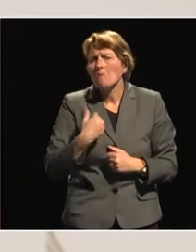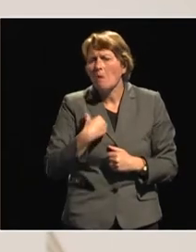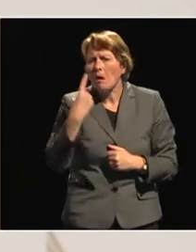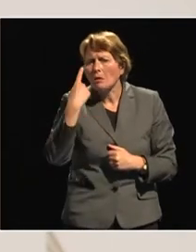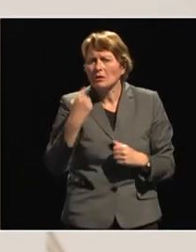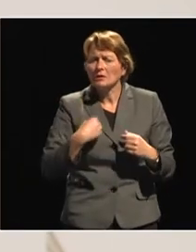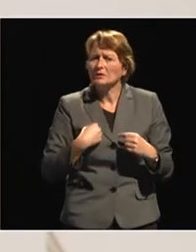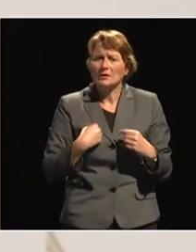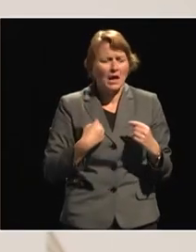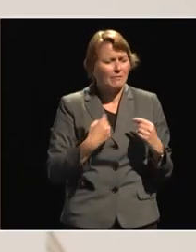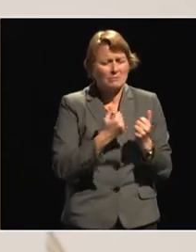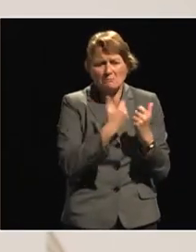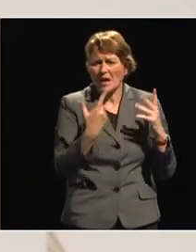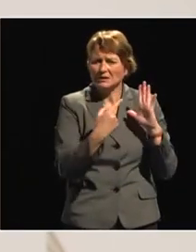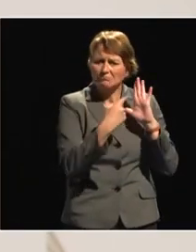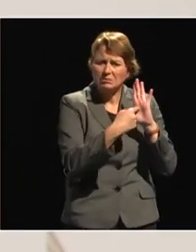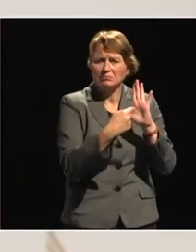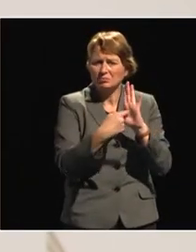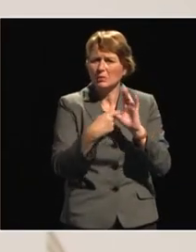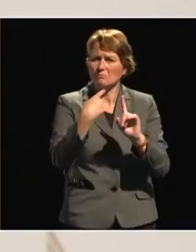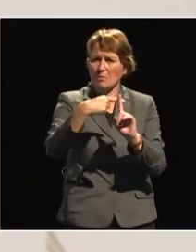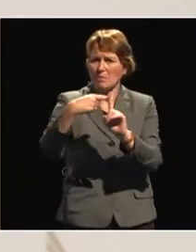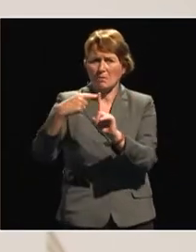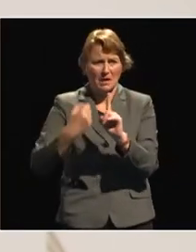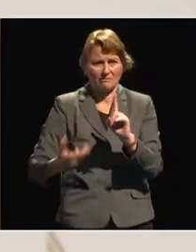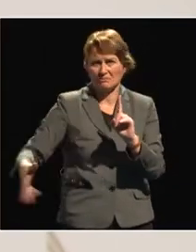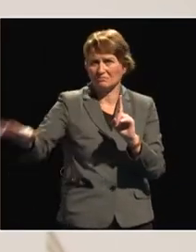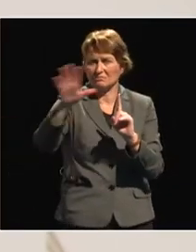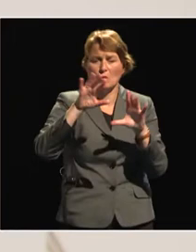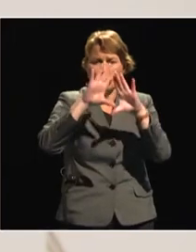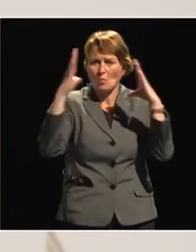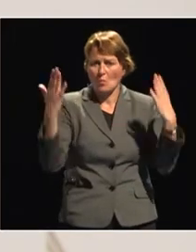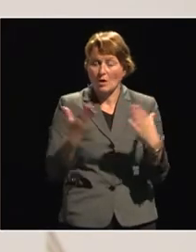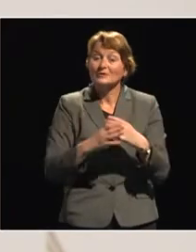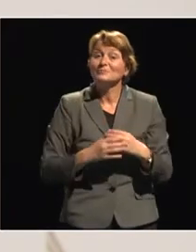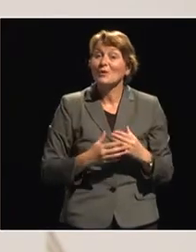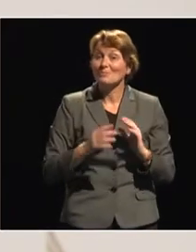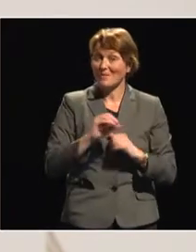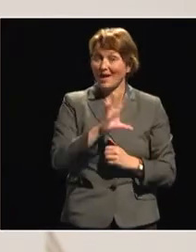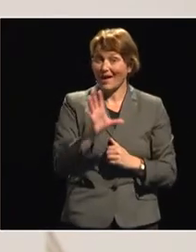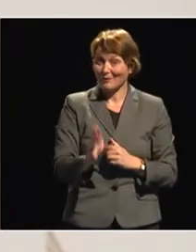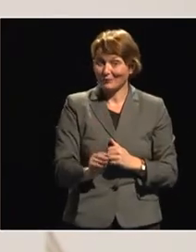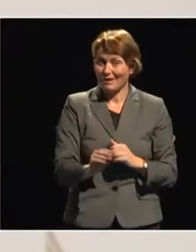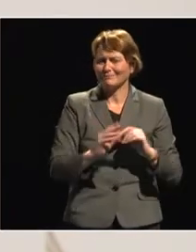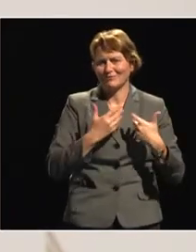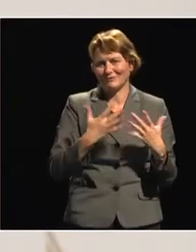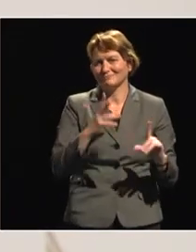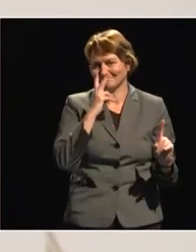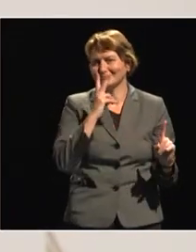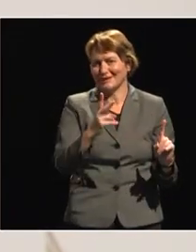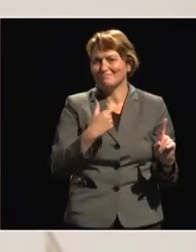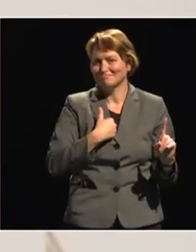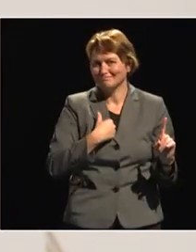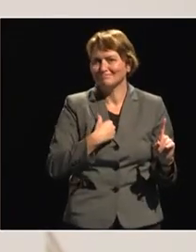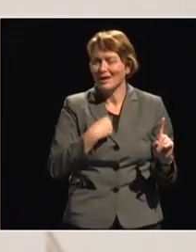examples already happen in the world. So in Africa, I've seen like IFC,